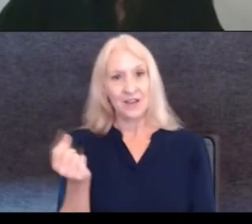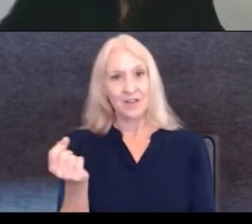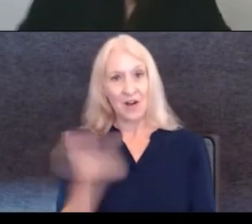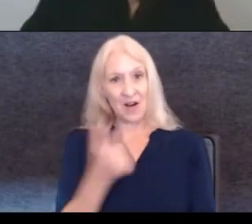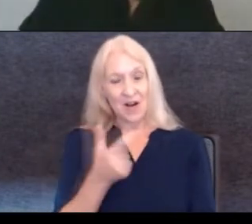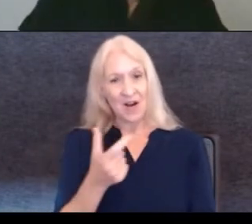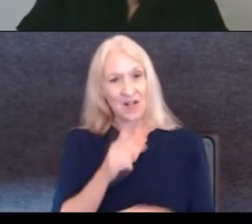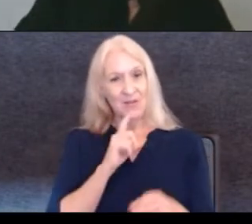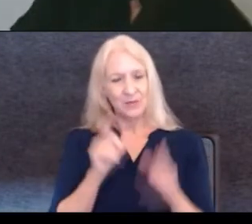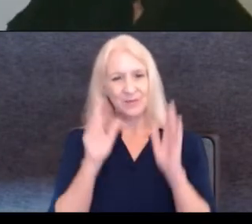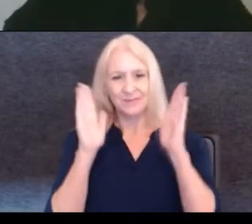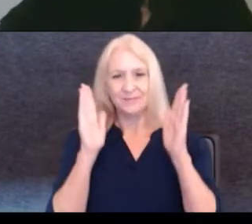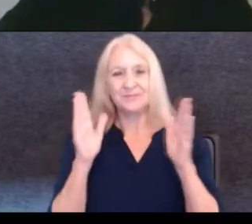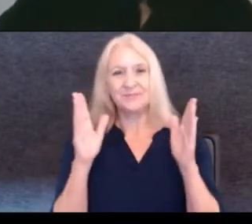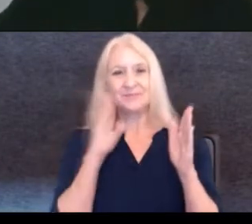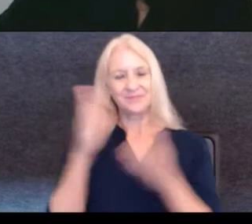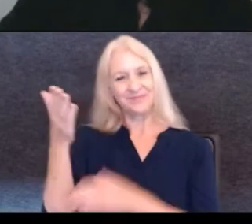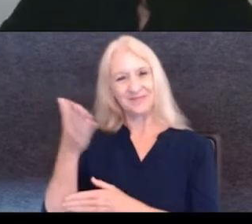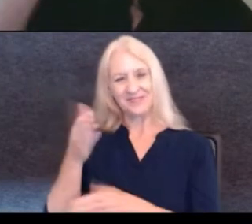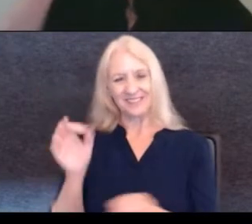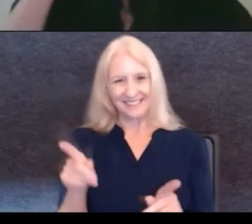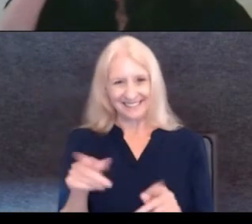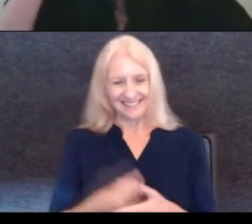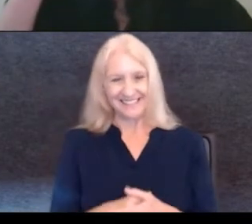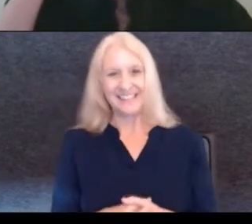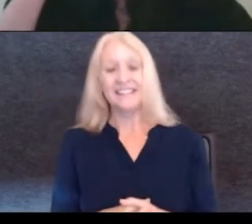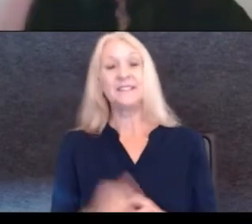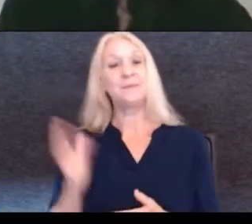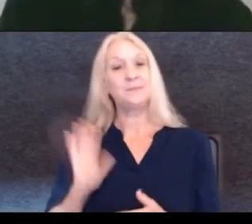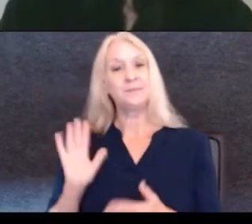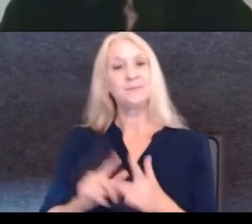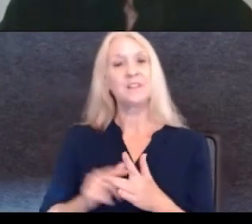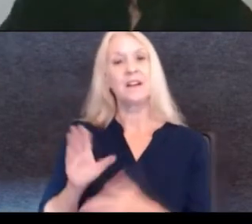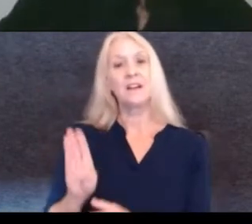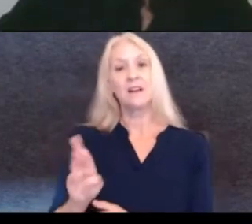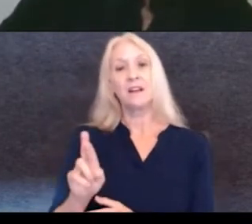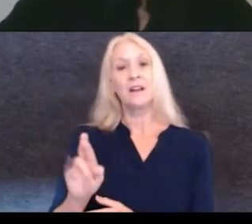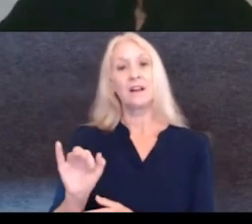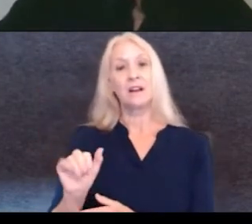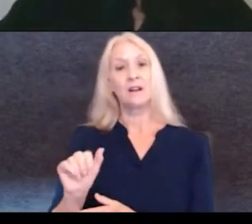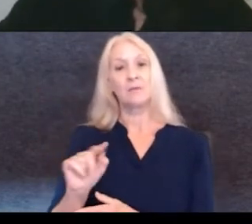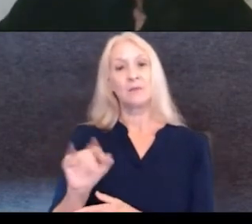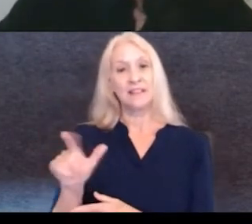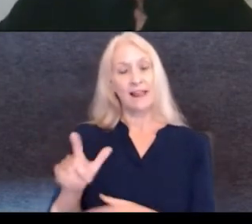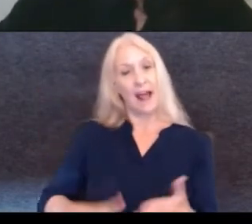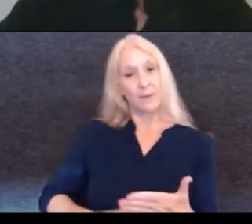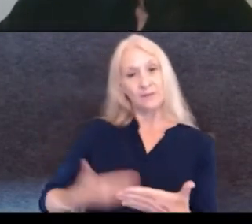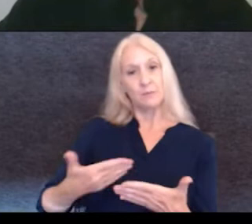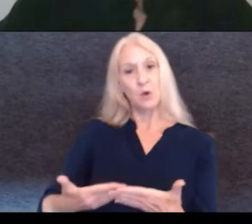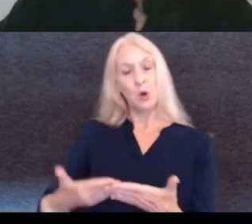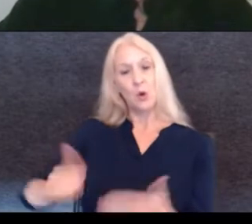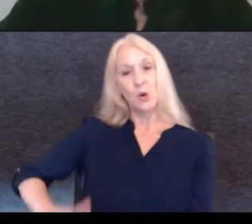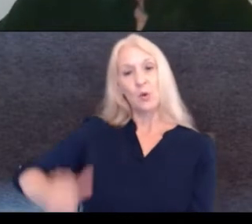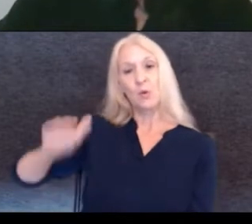to us. So it all started in Brasilia. It's my, I was born and raised